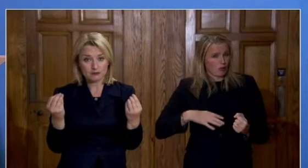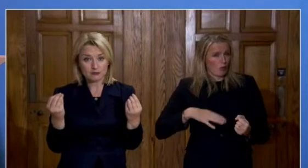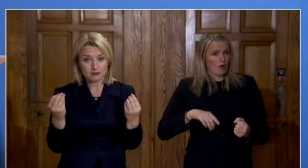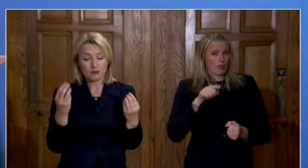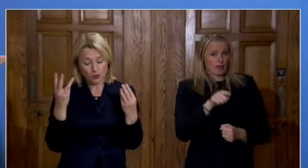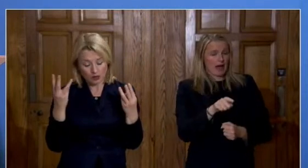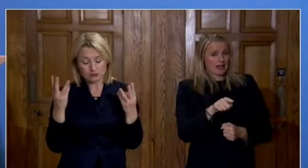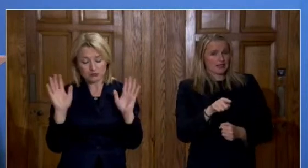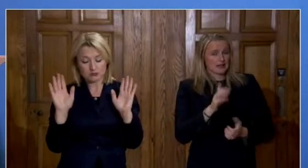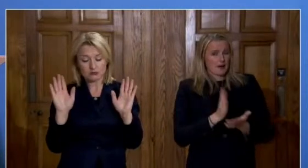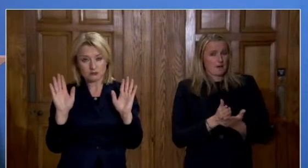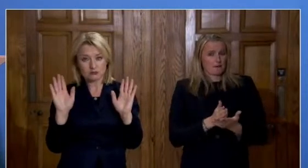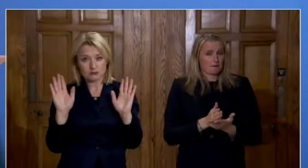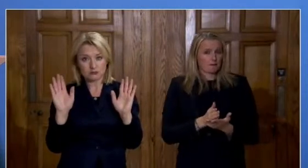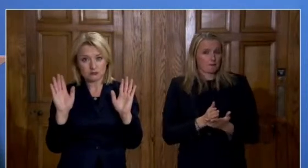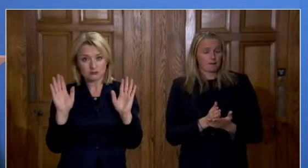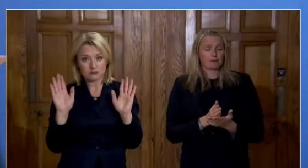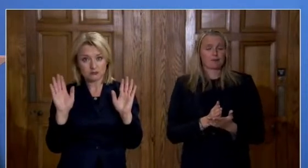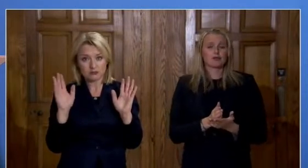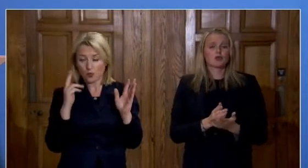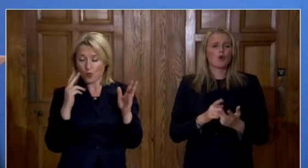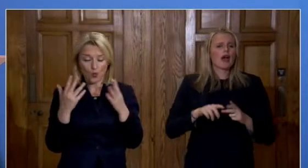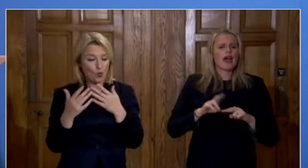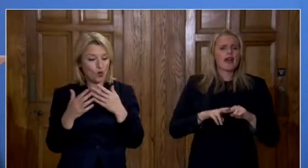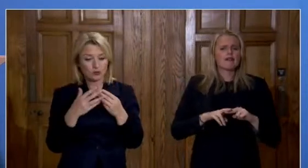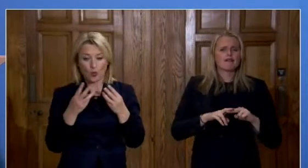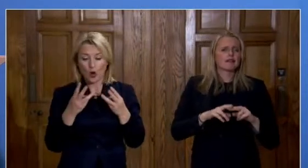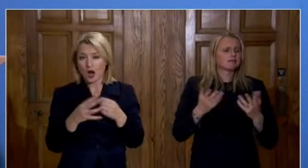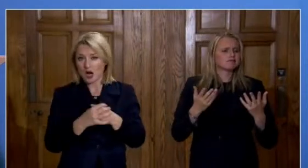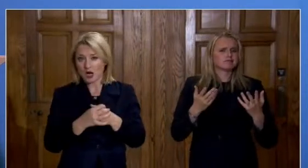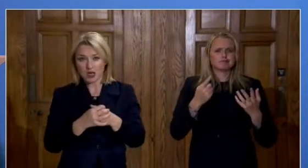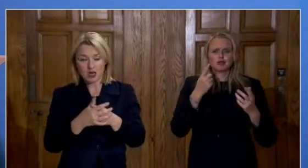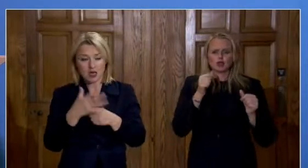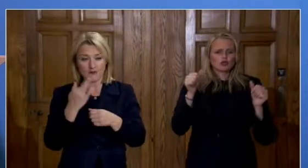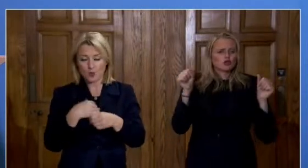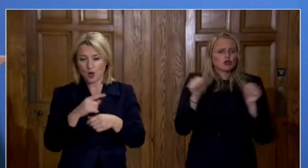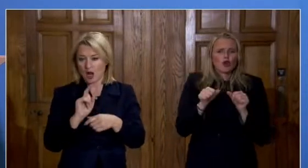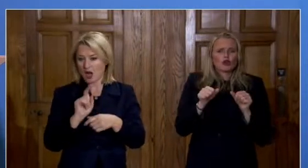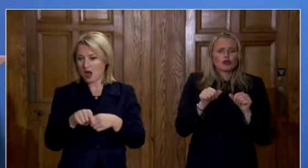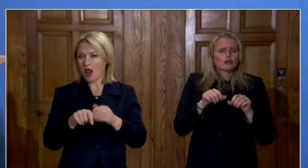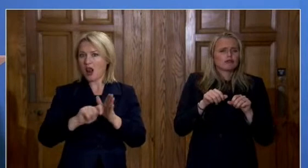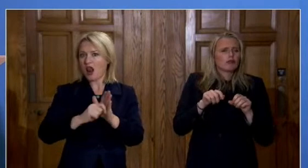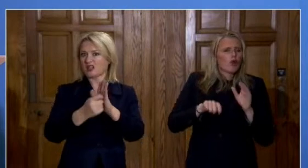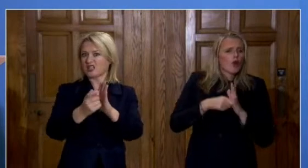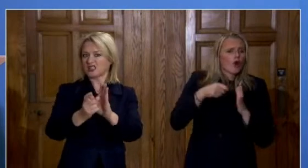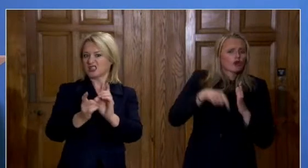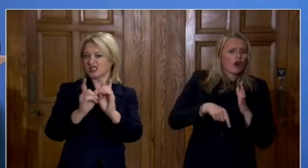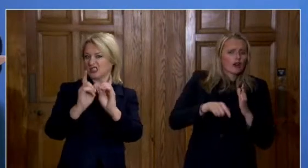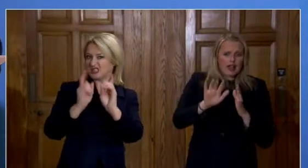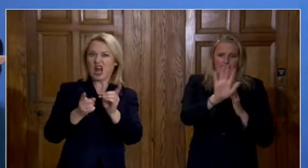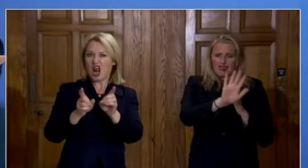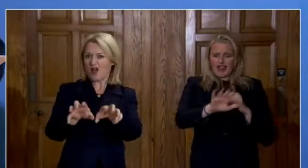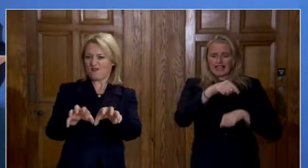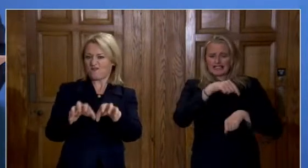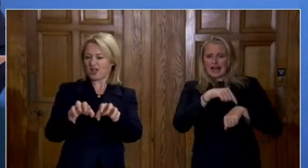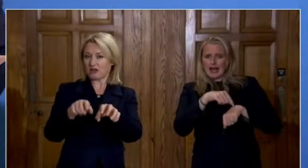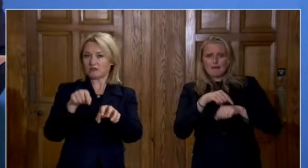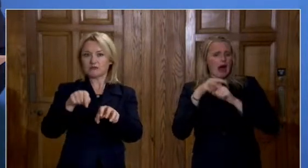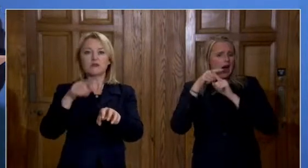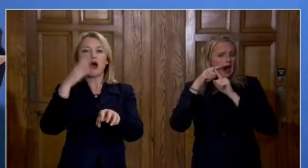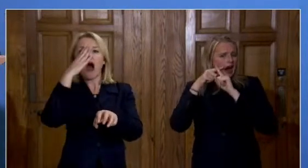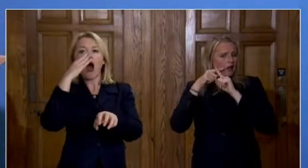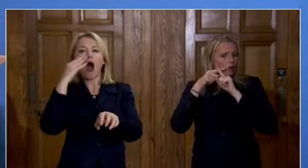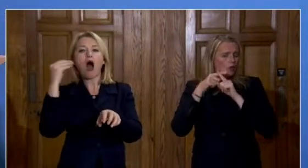is and whatever supports are necessary so if there's a circuit breaker that that could be brought in around that that mid or mid halloween uh